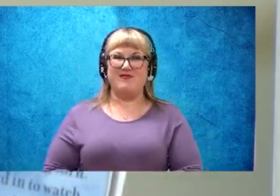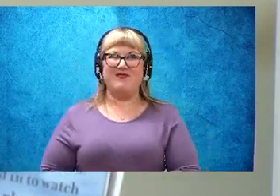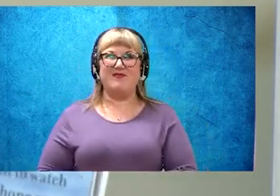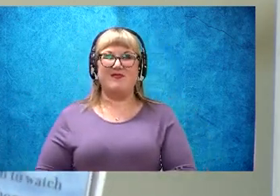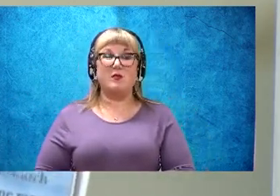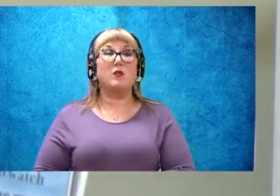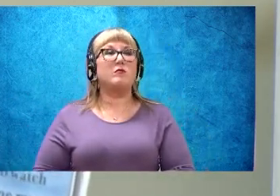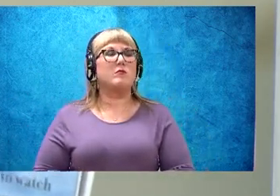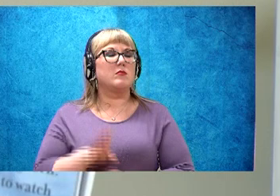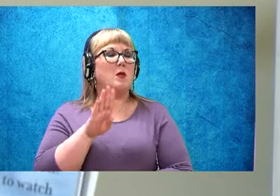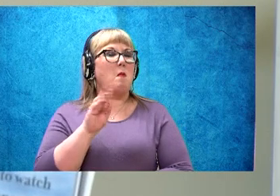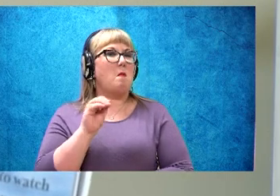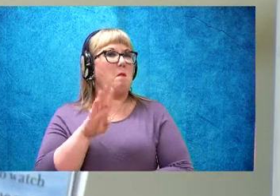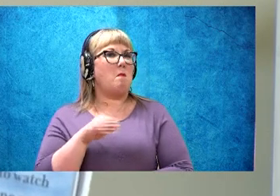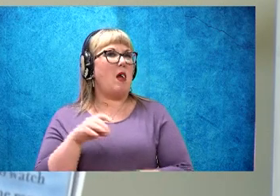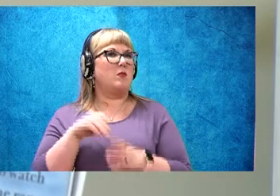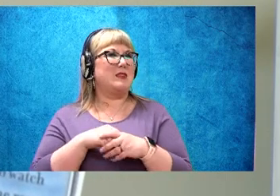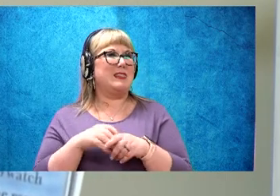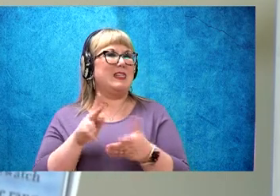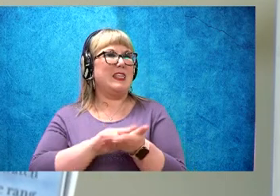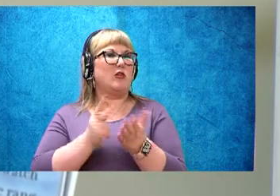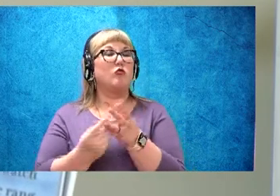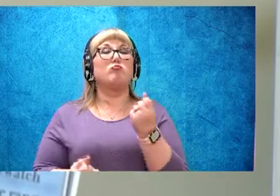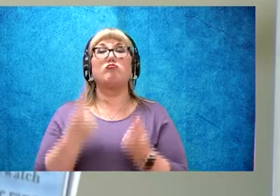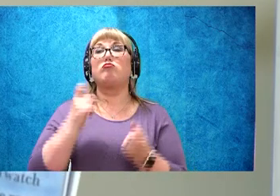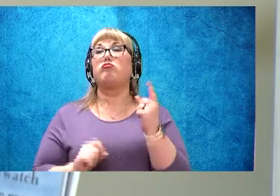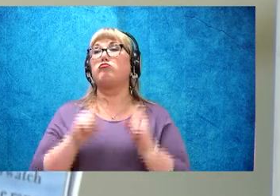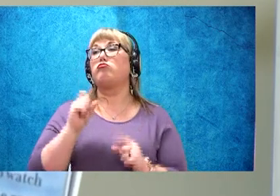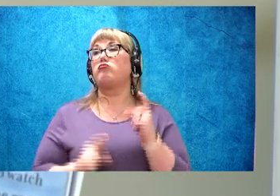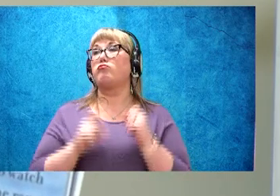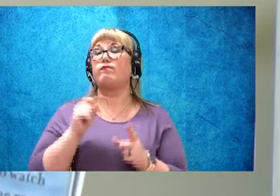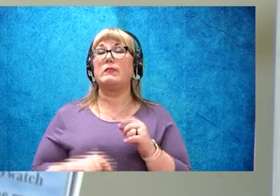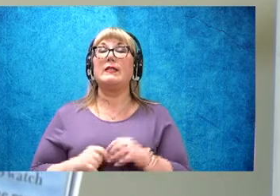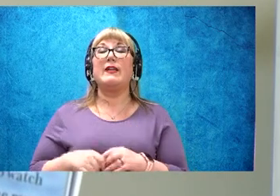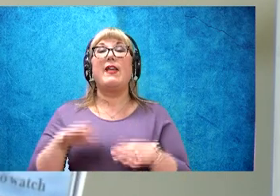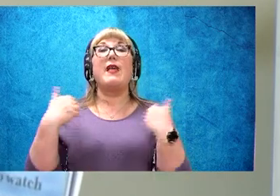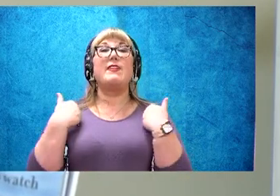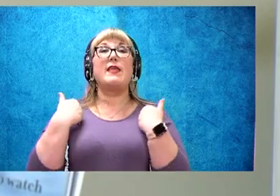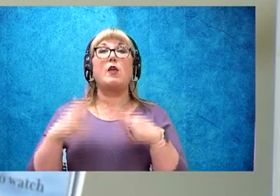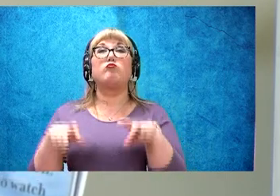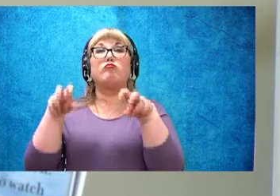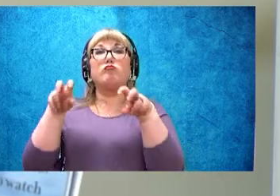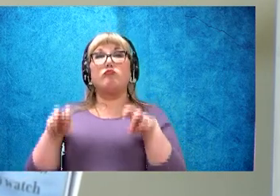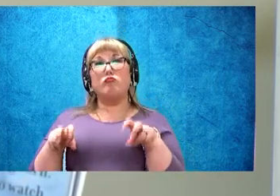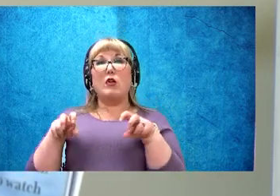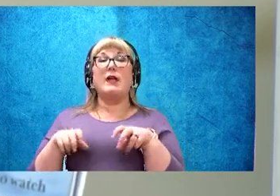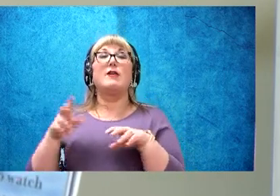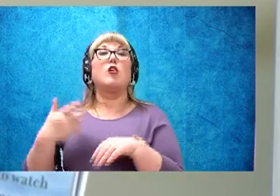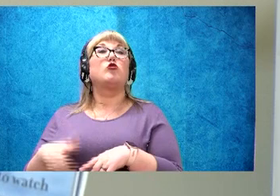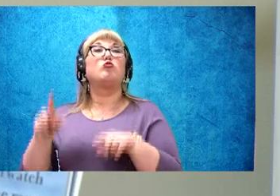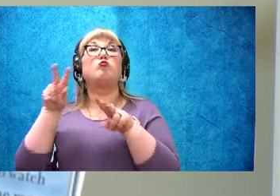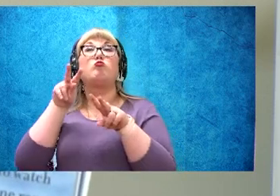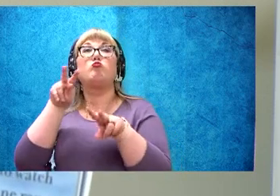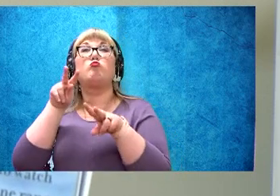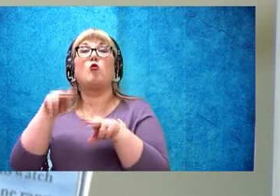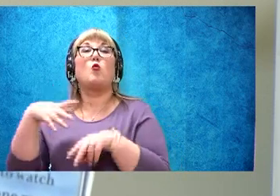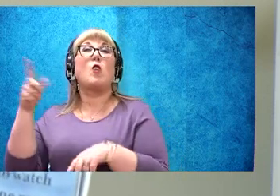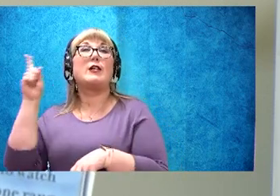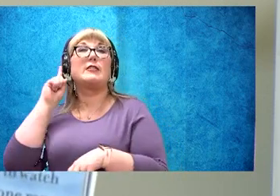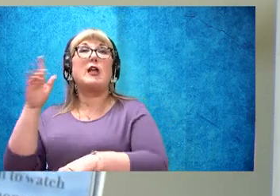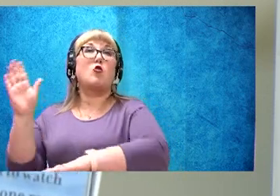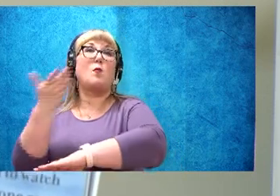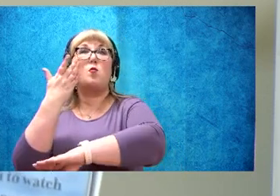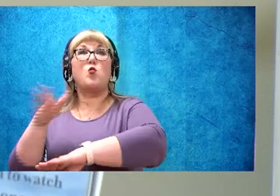Bob was in the kitchen popping corn just as the animals settled in to watch the sound of music. The phone rang.